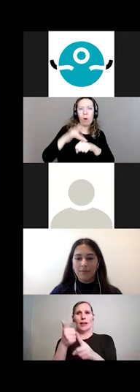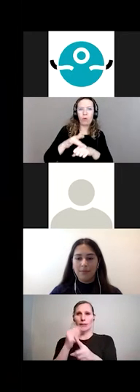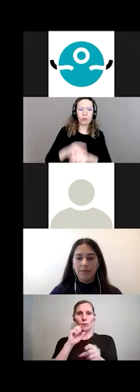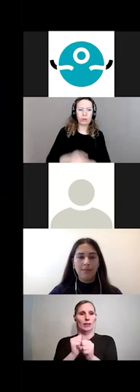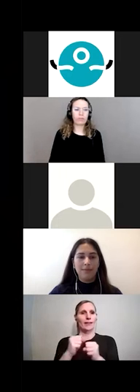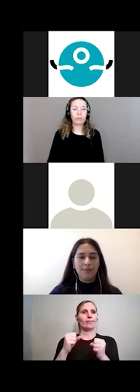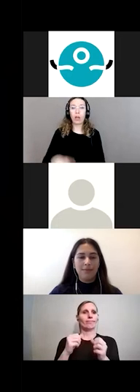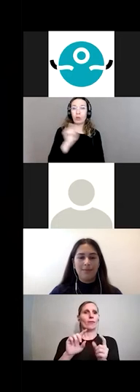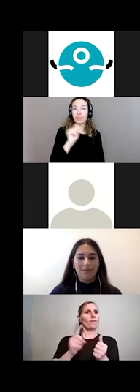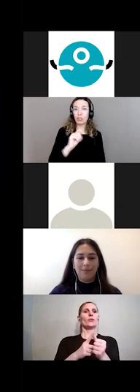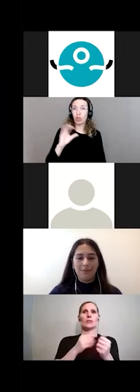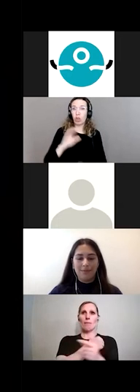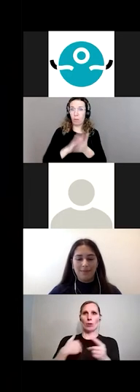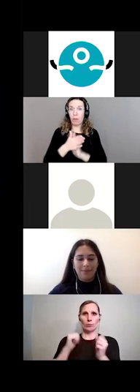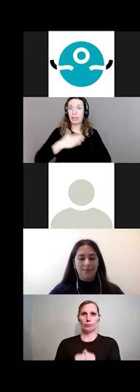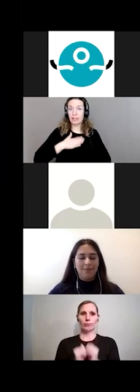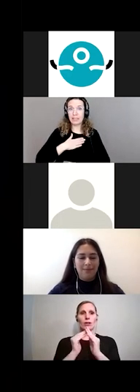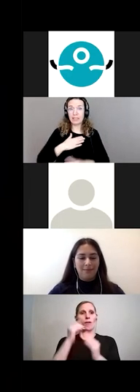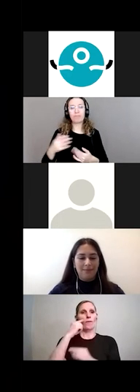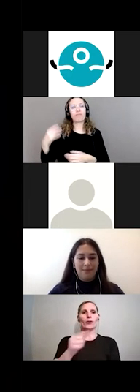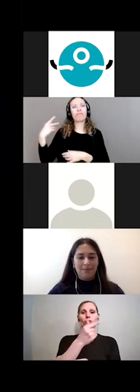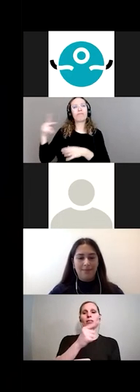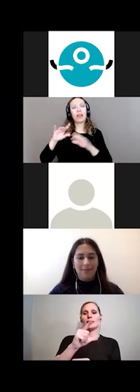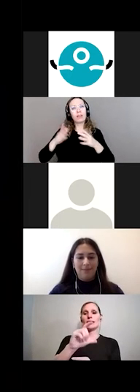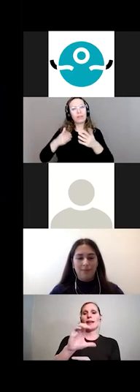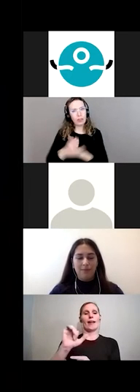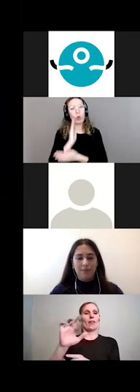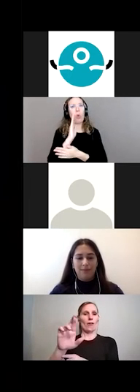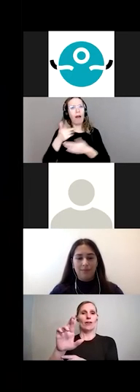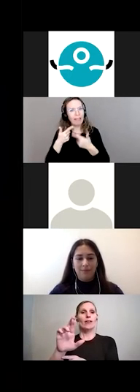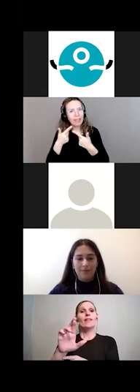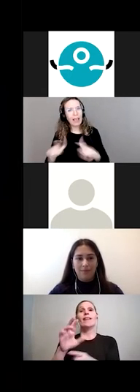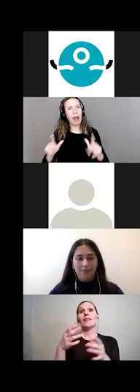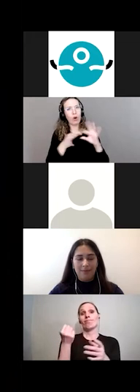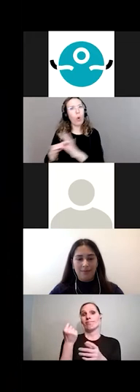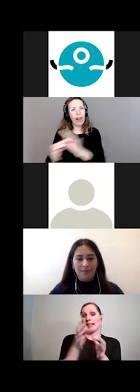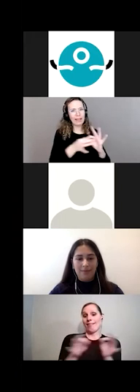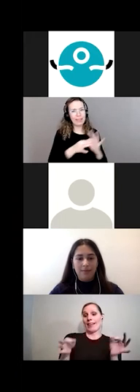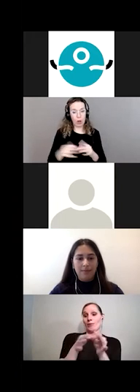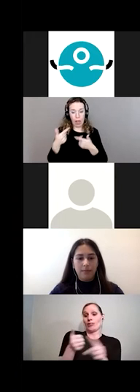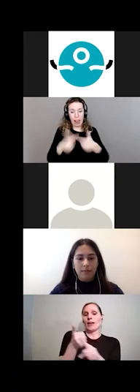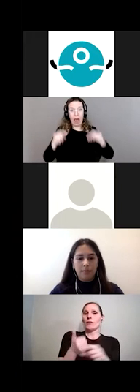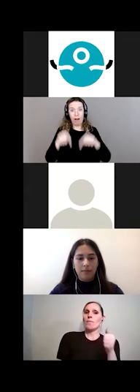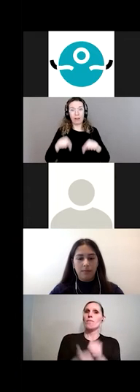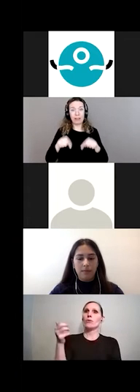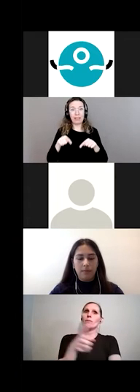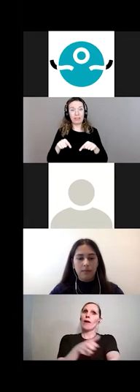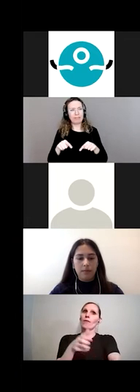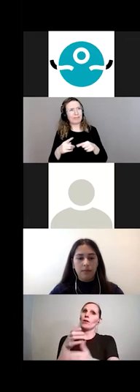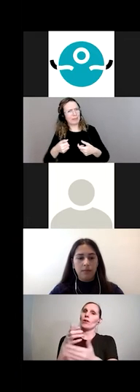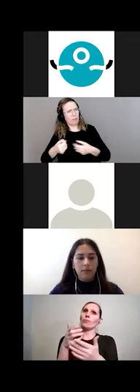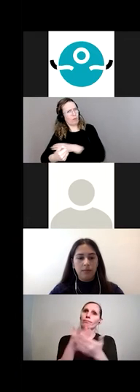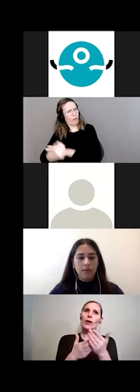of the Global Coalition for Language Rights. Language is one of the most powerful elements of the world that we live